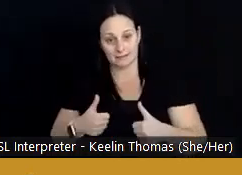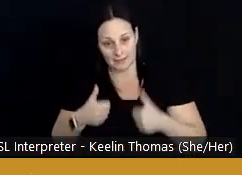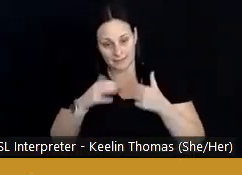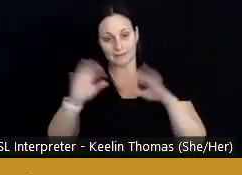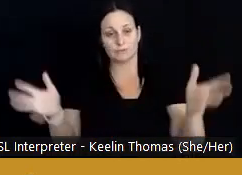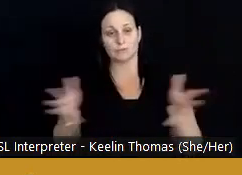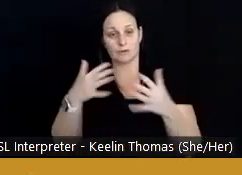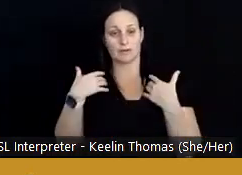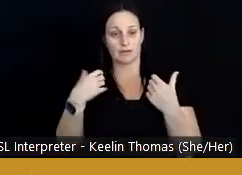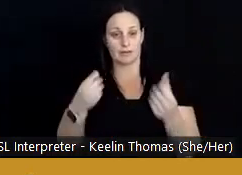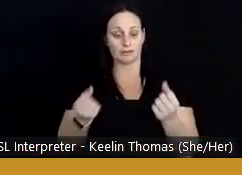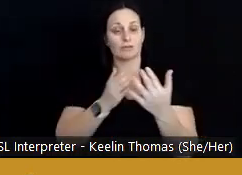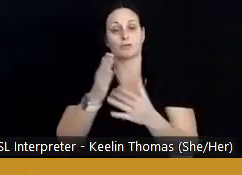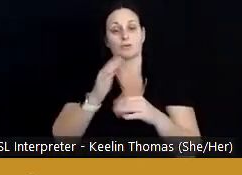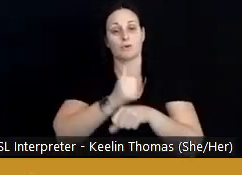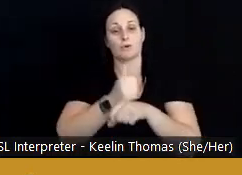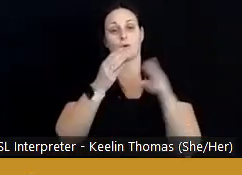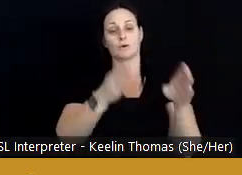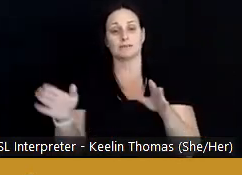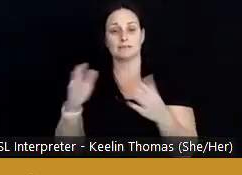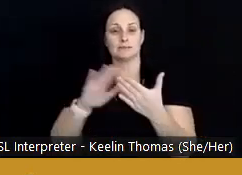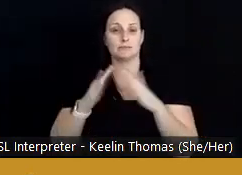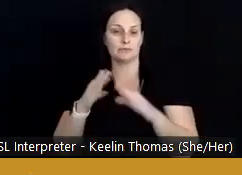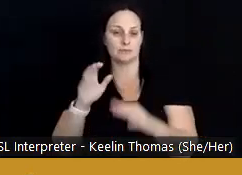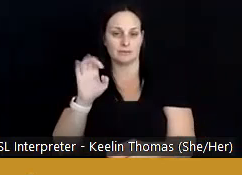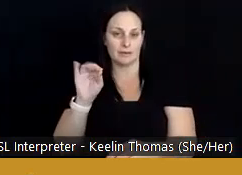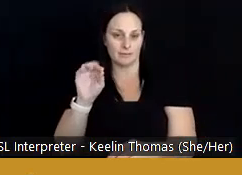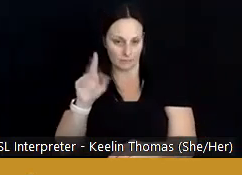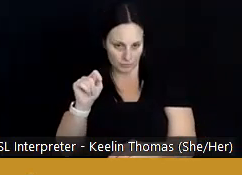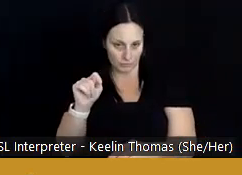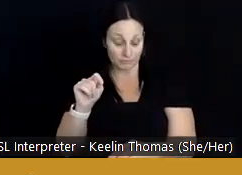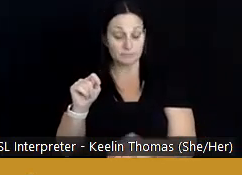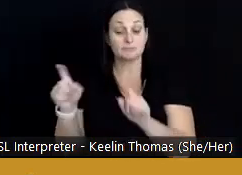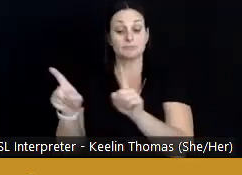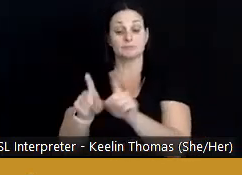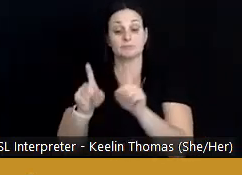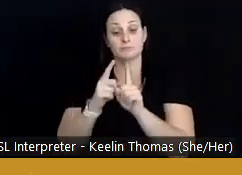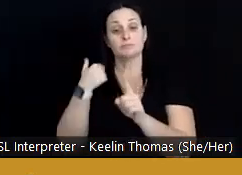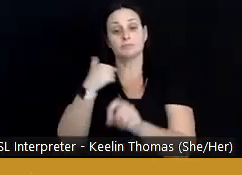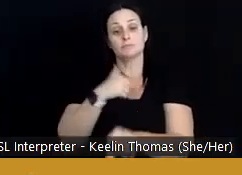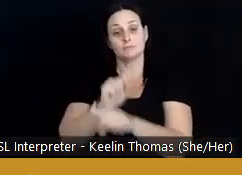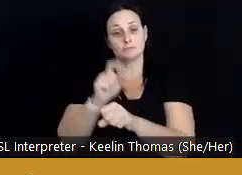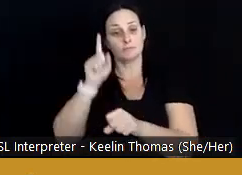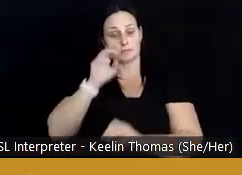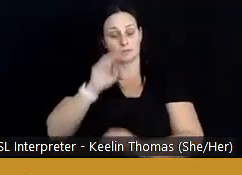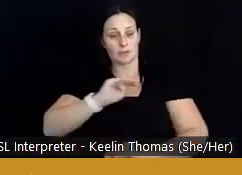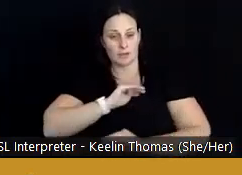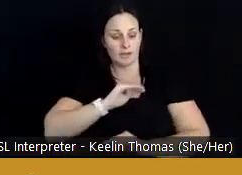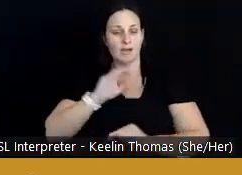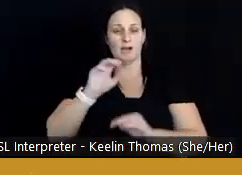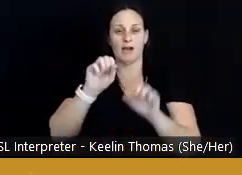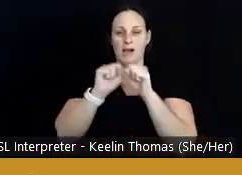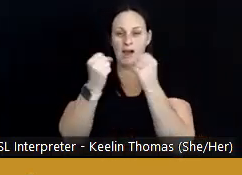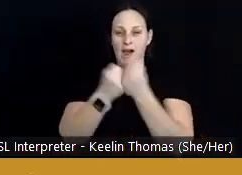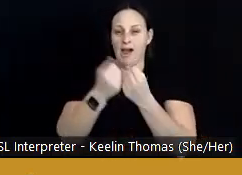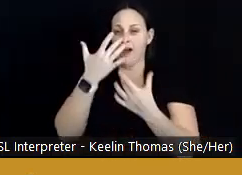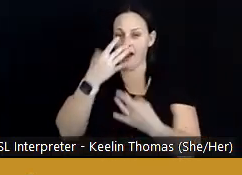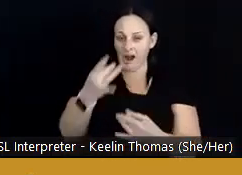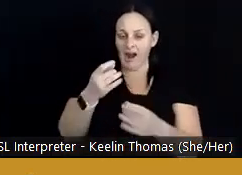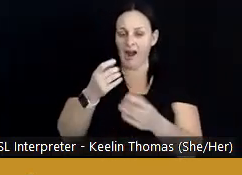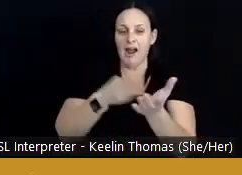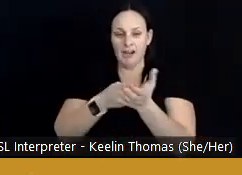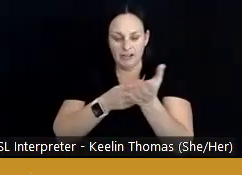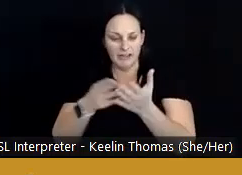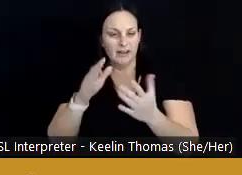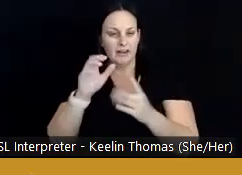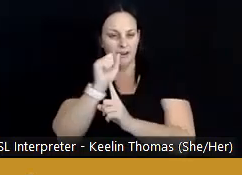health through organized community efforts. We also work to fulfill society's interest in ensuring conditions